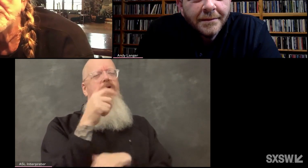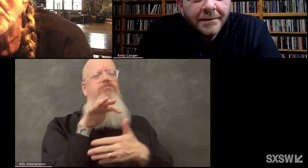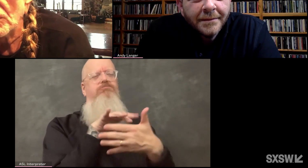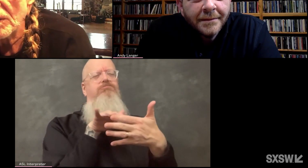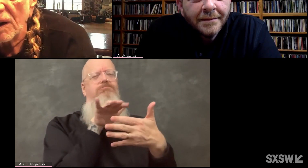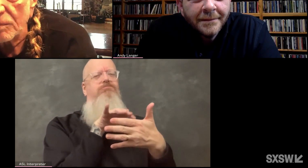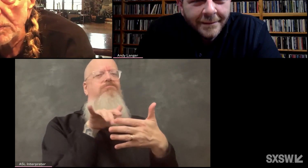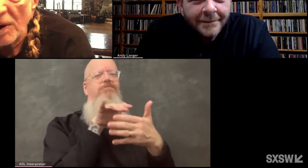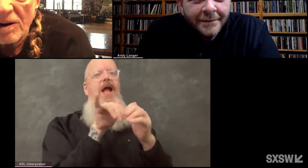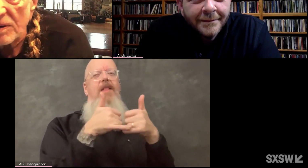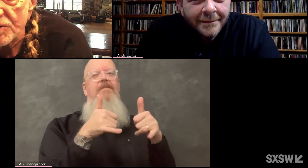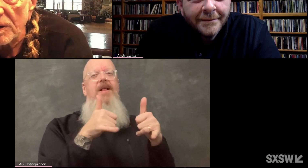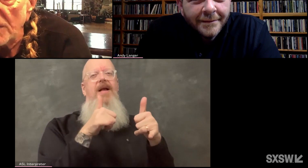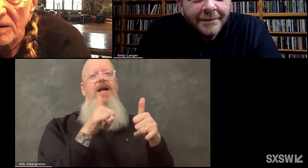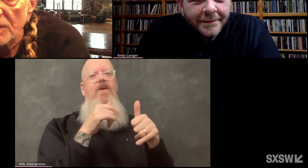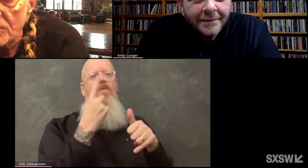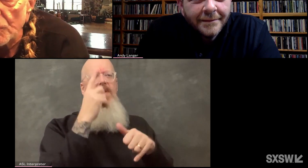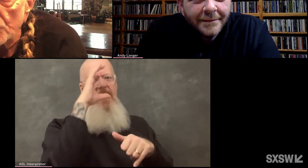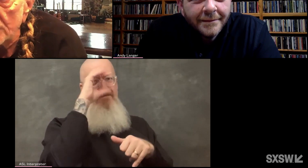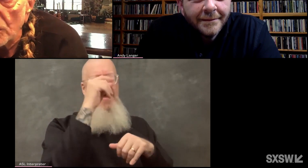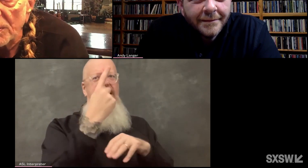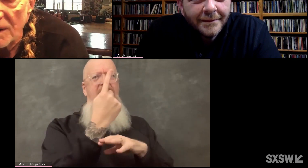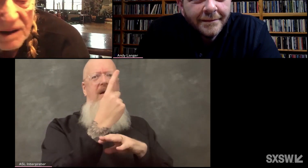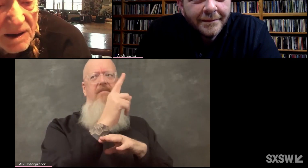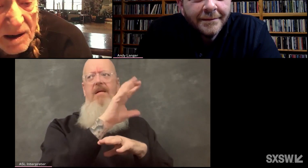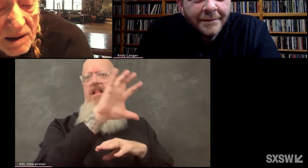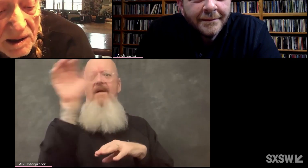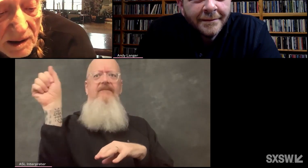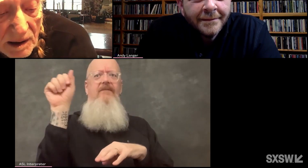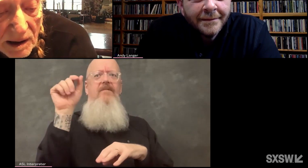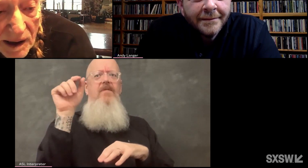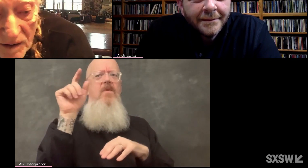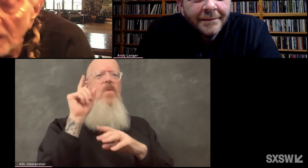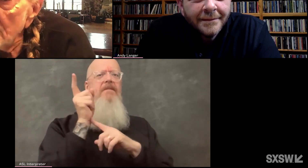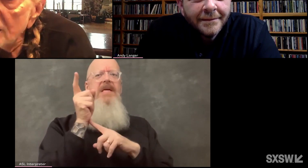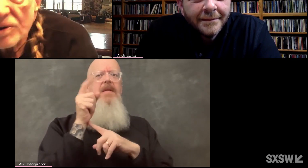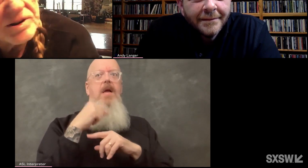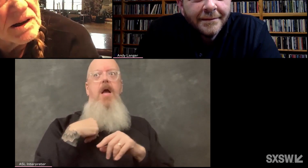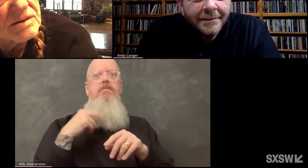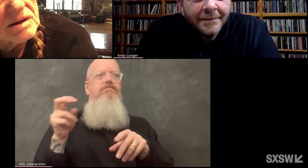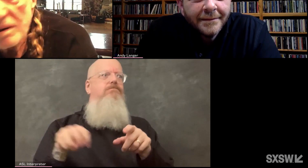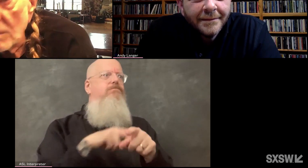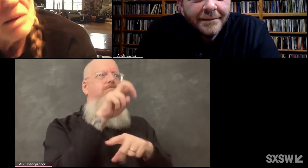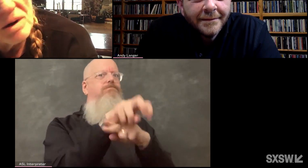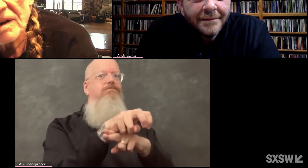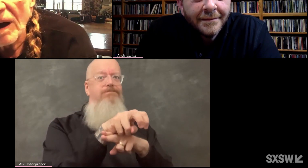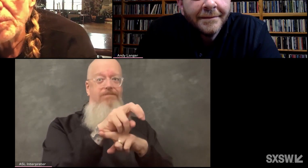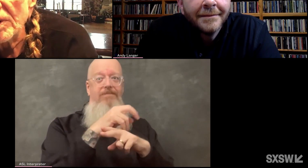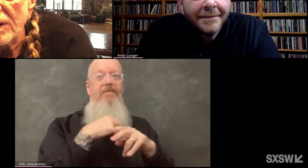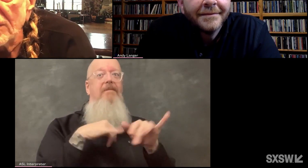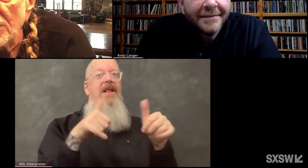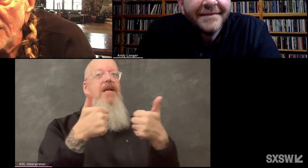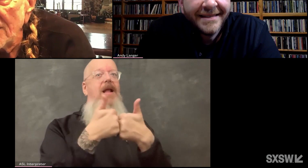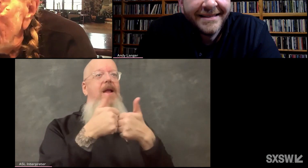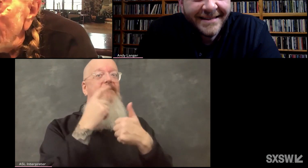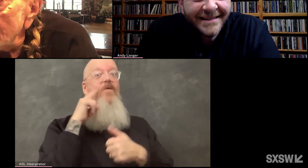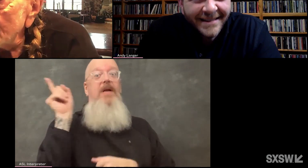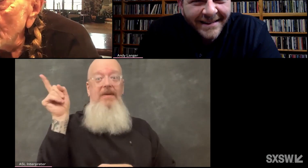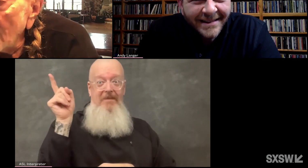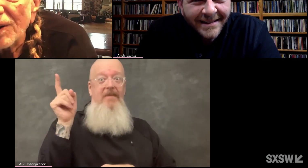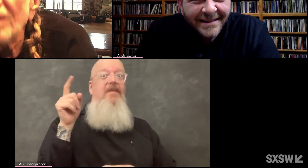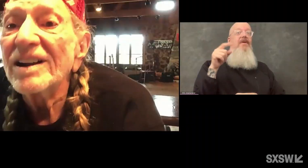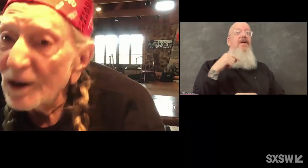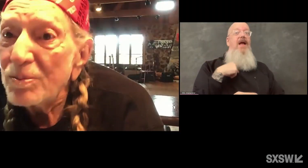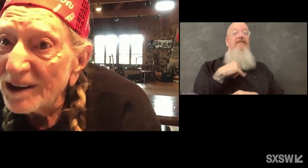me to sit in for me, like the partnership dominoes, four people playing. And if I made a mistake, they'd eat my butt out pretty good about it.